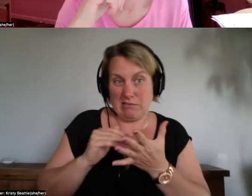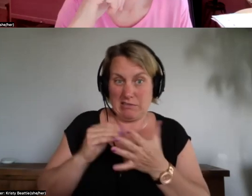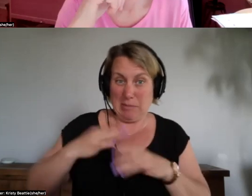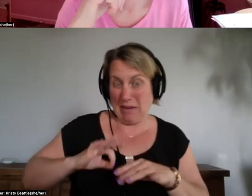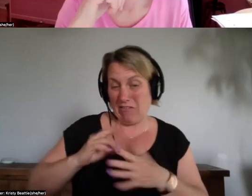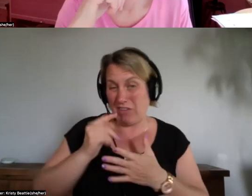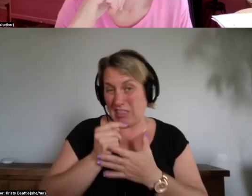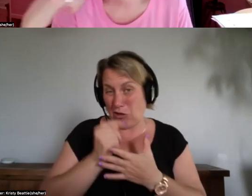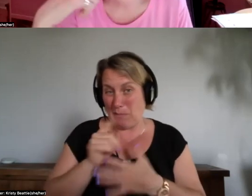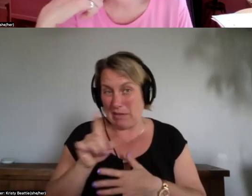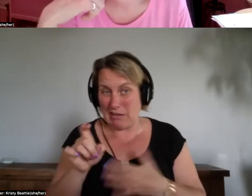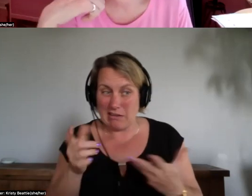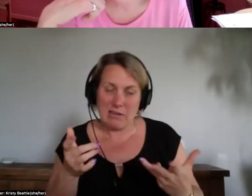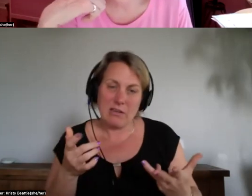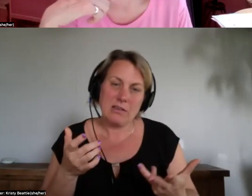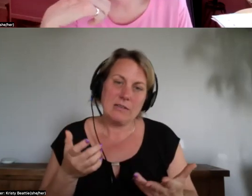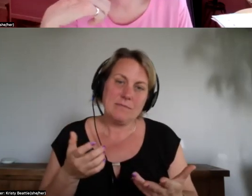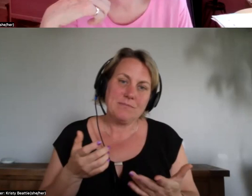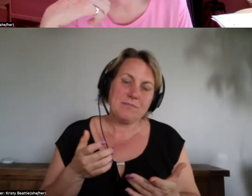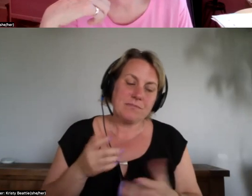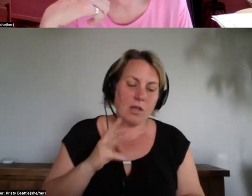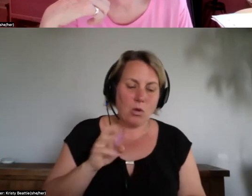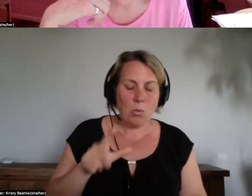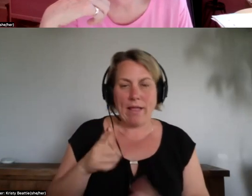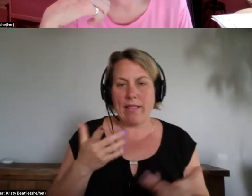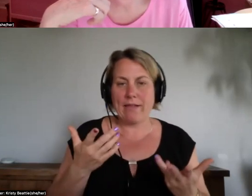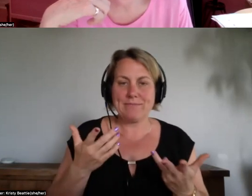well resurrecting would imply that the mind is at work